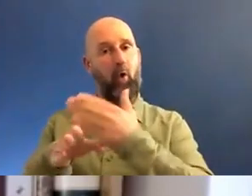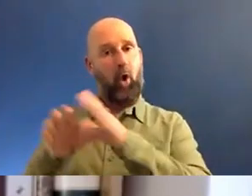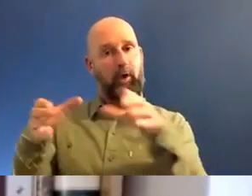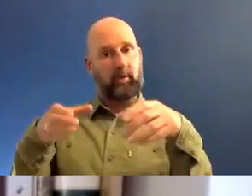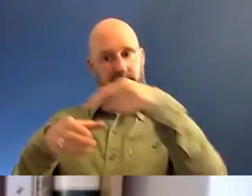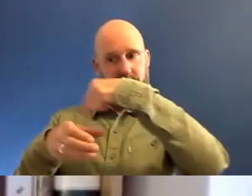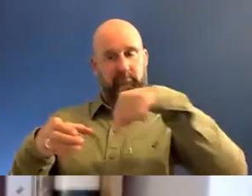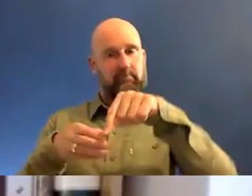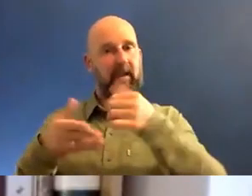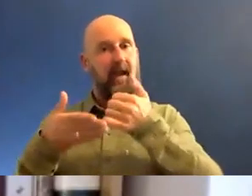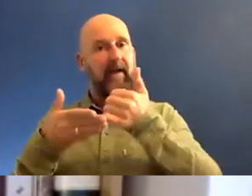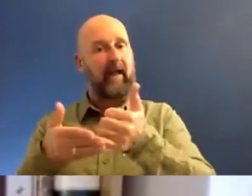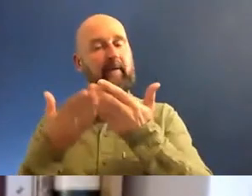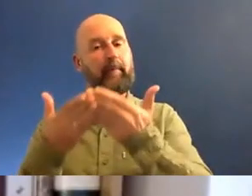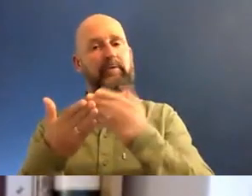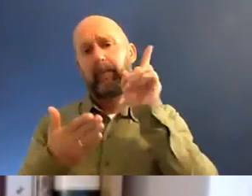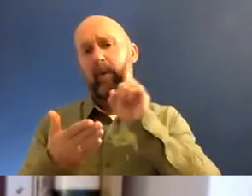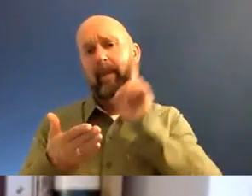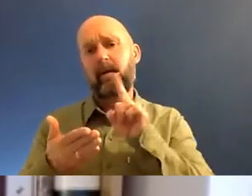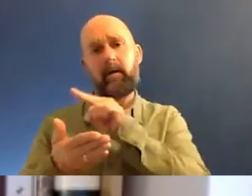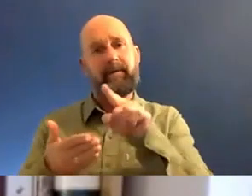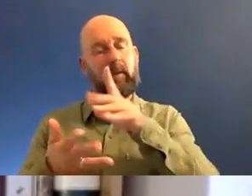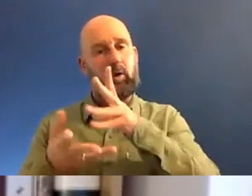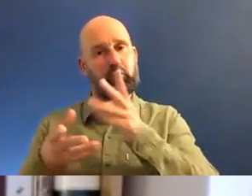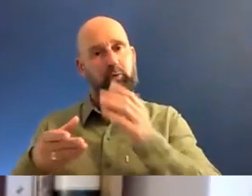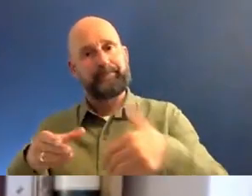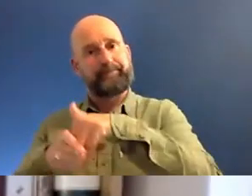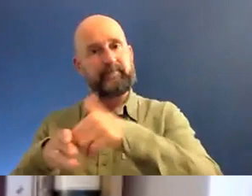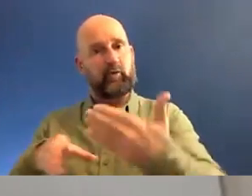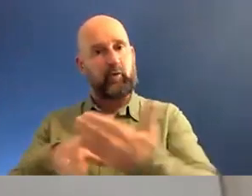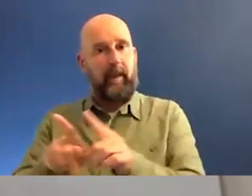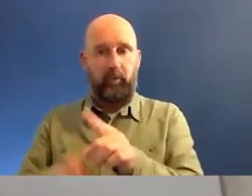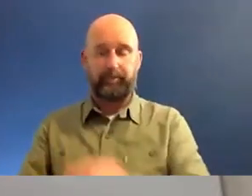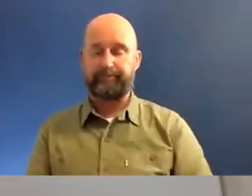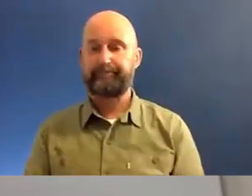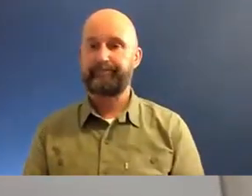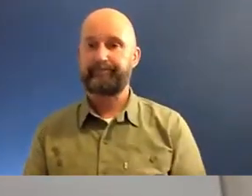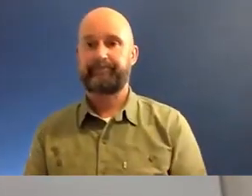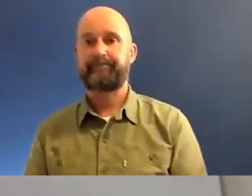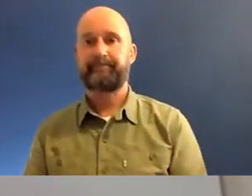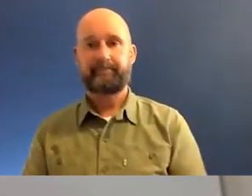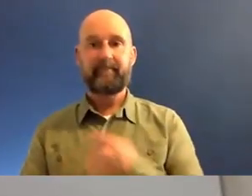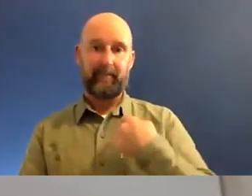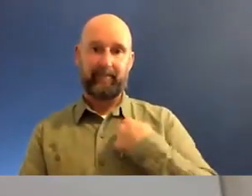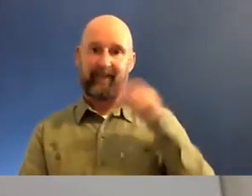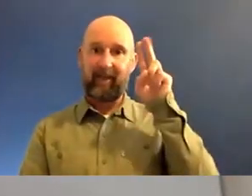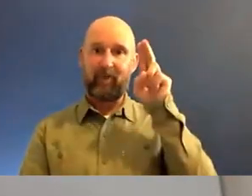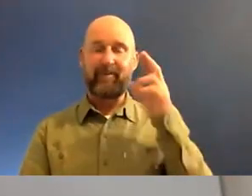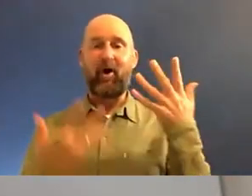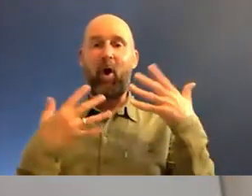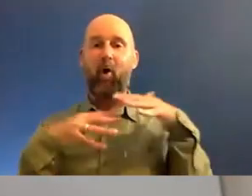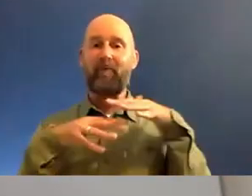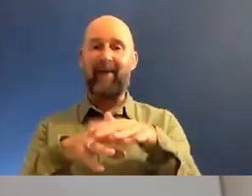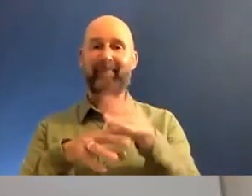could offer to Muslim women, particularly who want to be in your world? I mean, we, Rabia and I have overlapping, obviously,